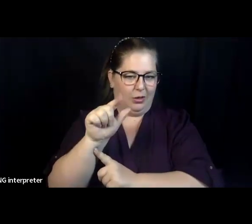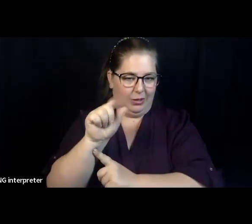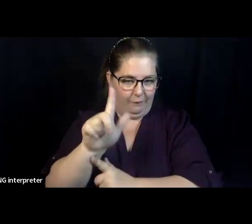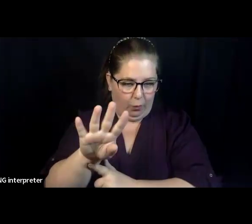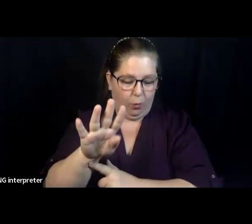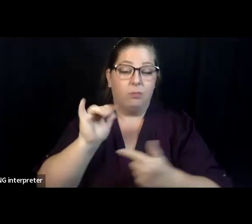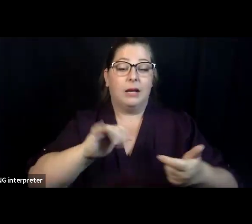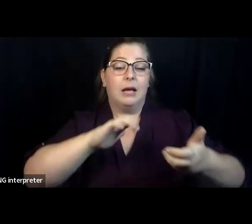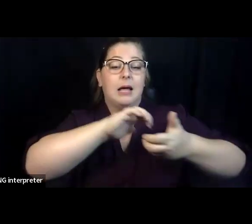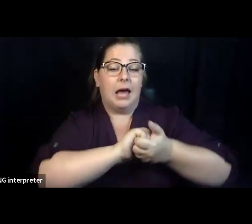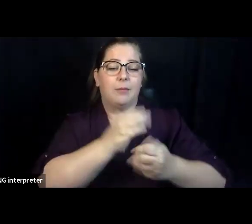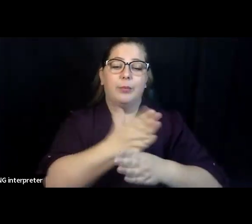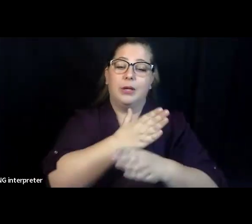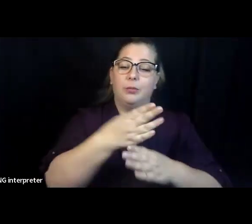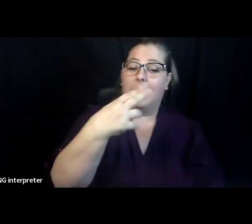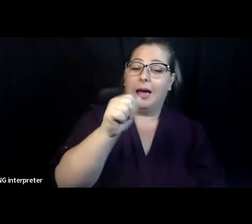subcontractor supporter.